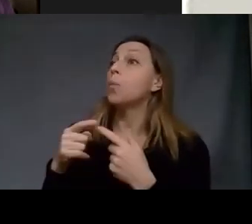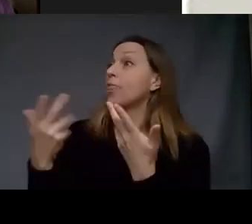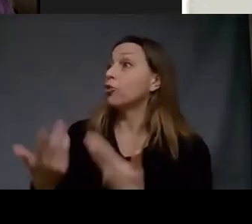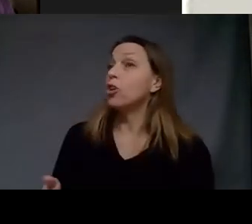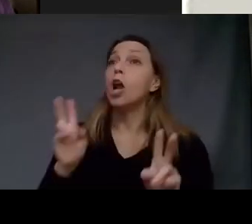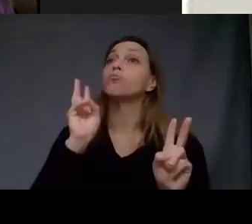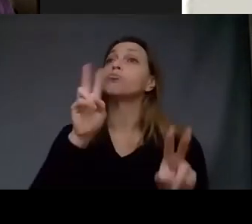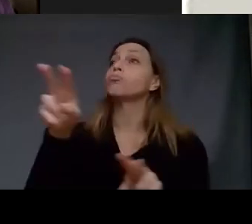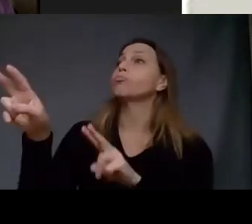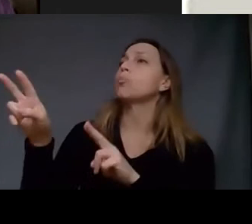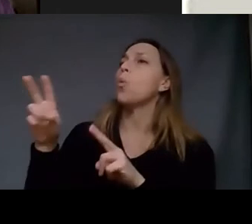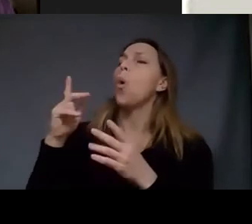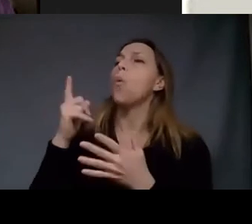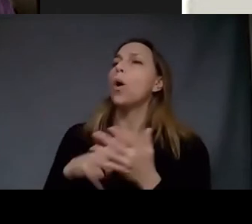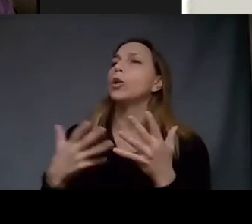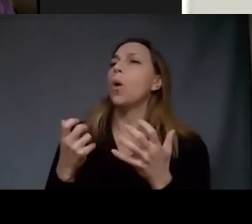visiting your exhibition